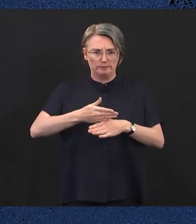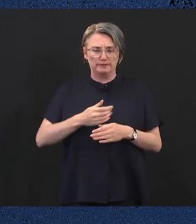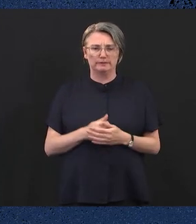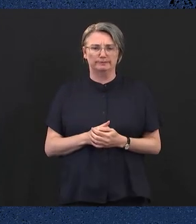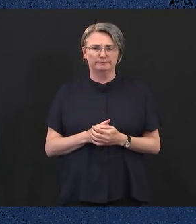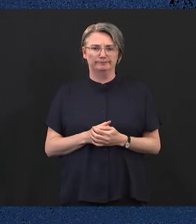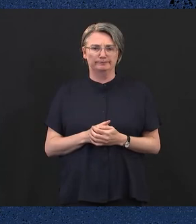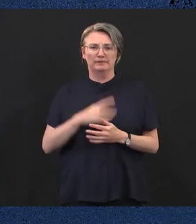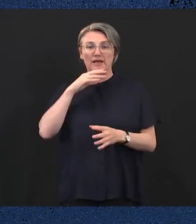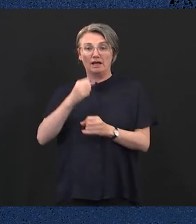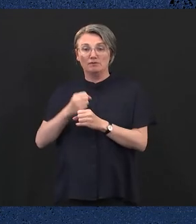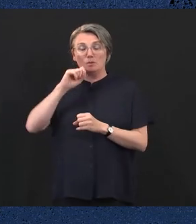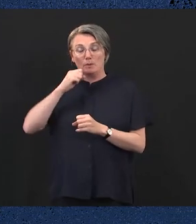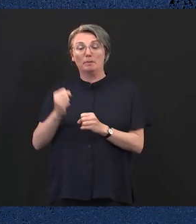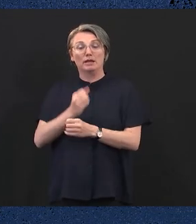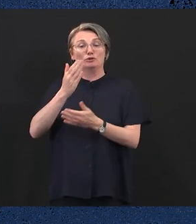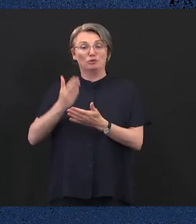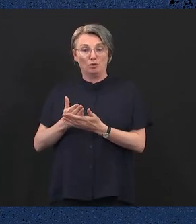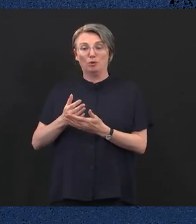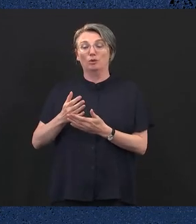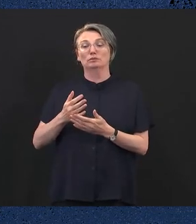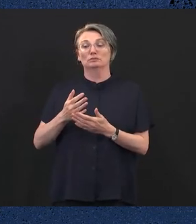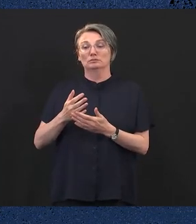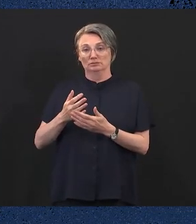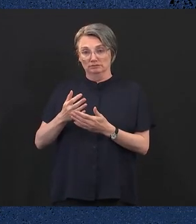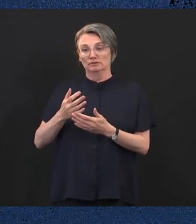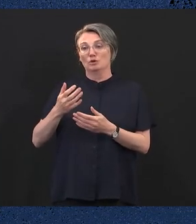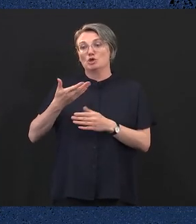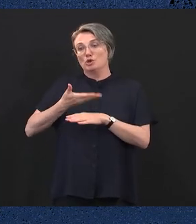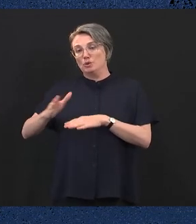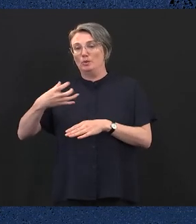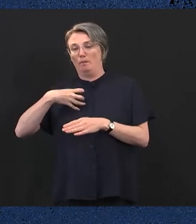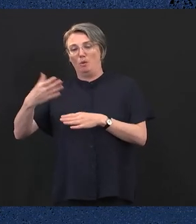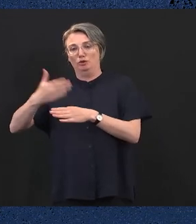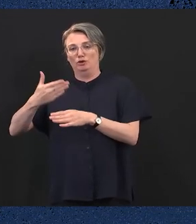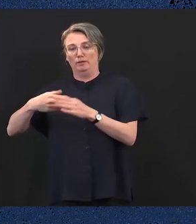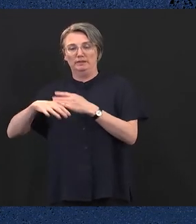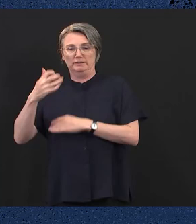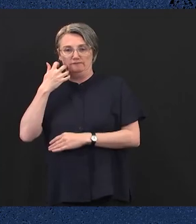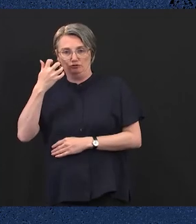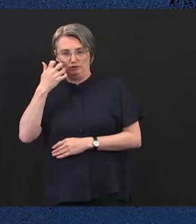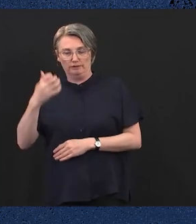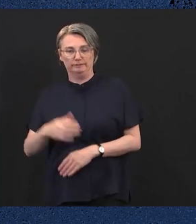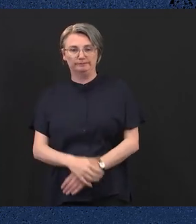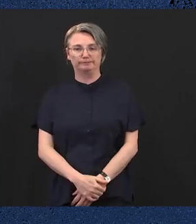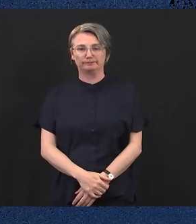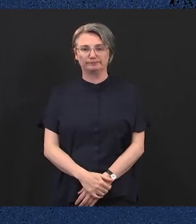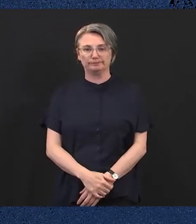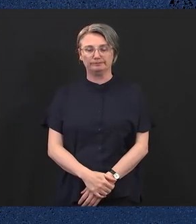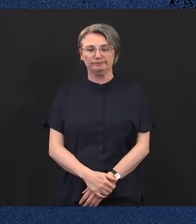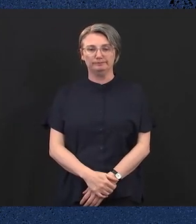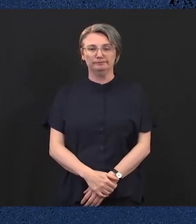protected. Free TAFE is helping Victorians train for their future. Making nursing free.